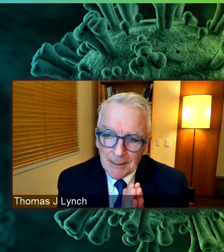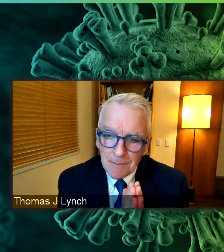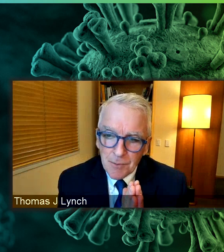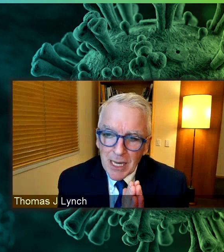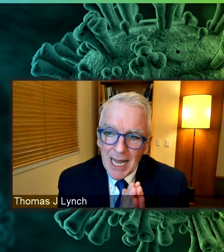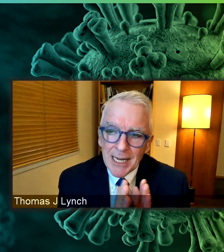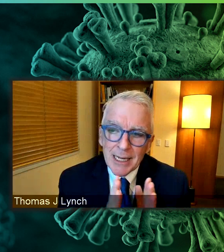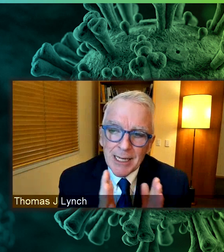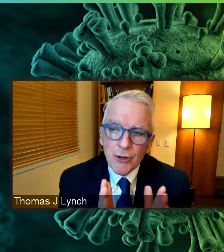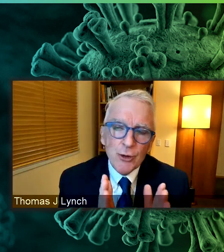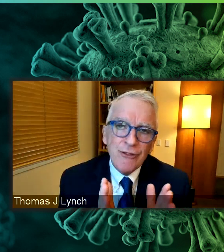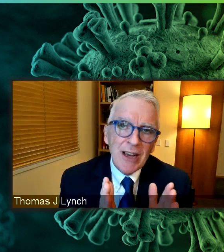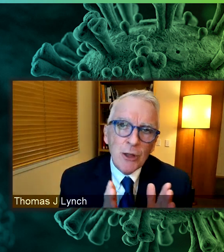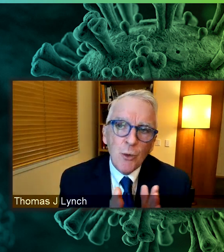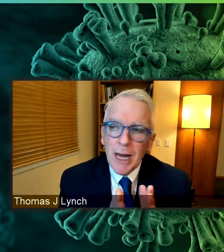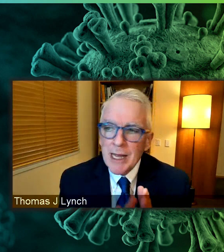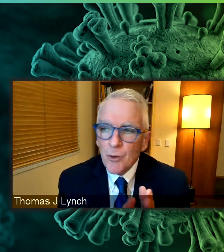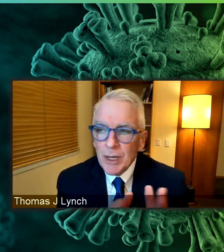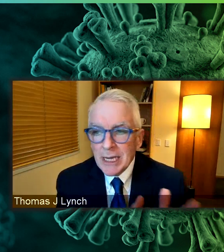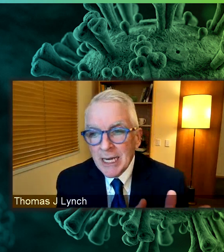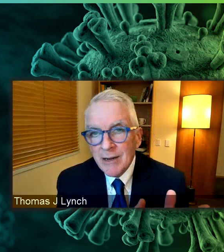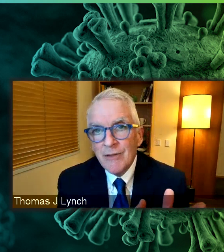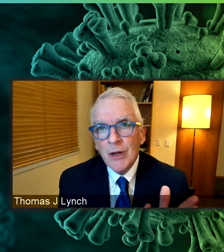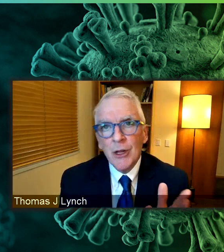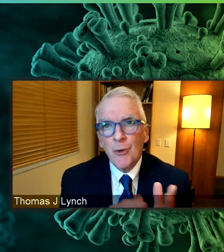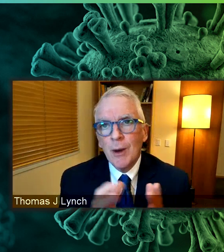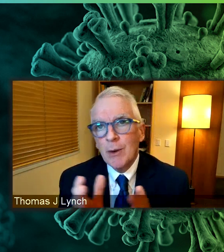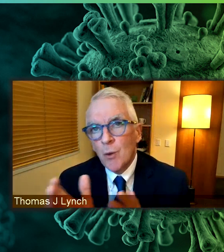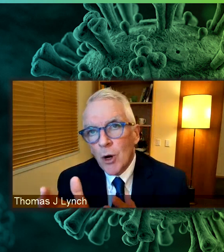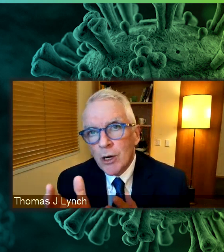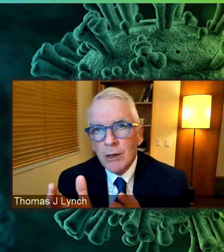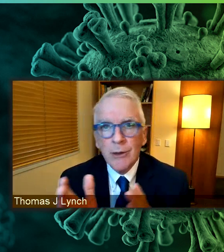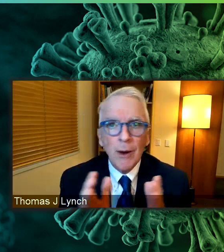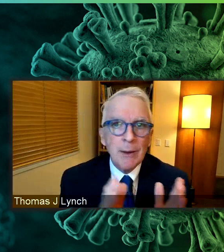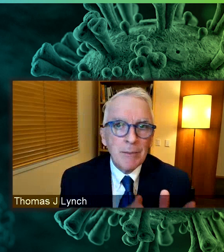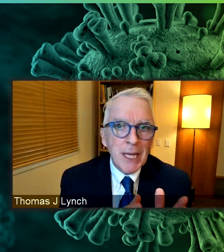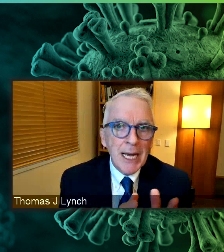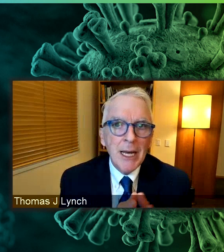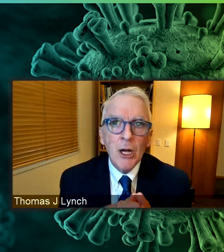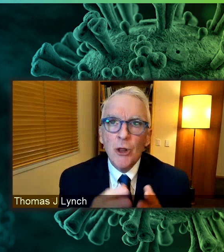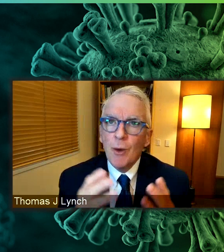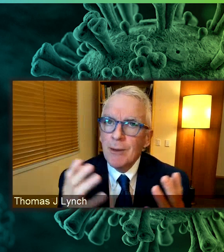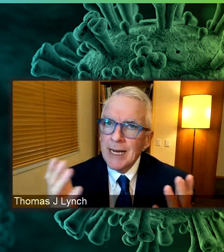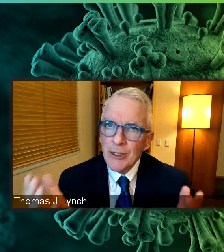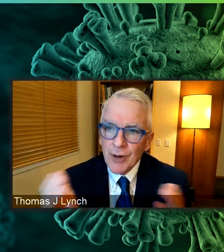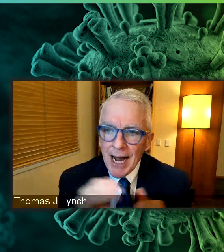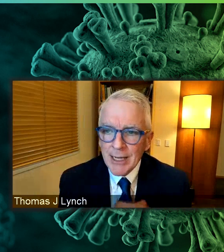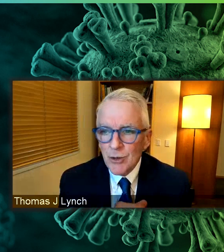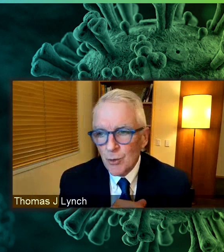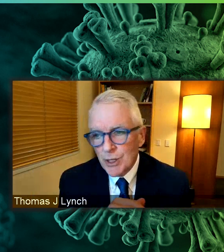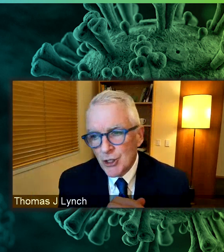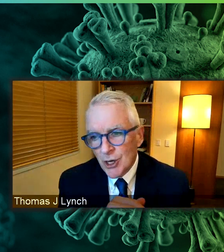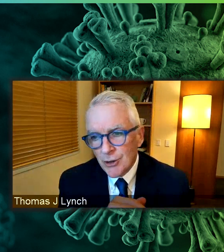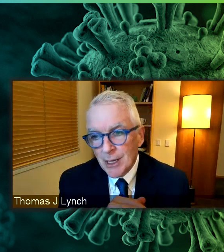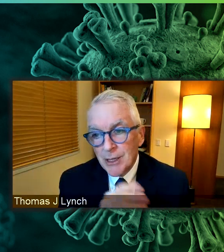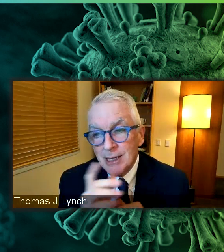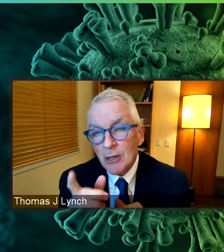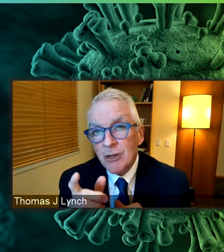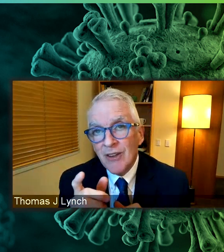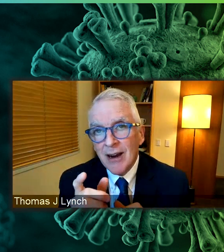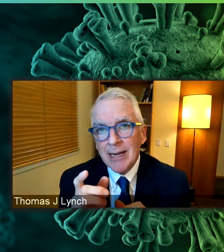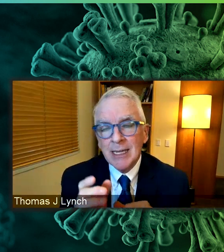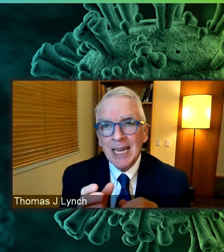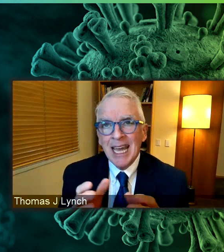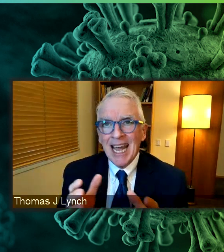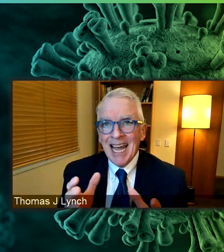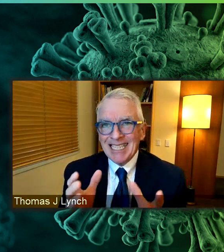very beginning. And it continues to affect the way that we live, the way we work, the way we play, the way we interact with each other. And the